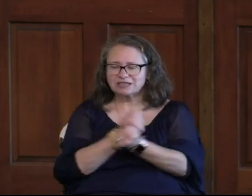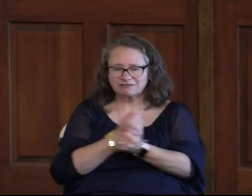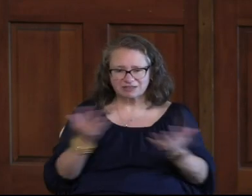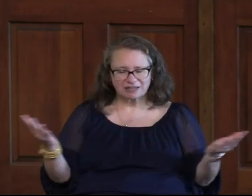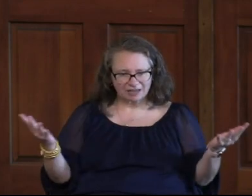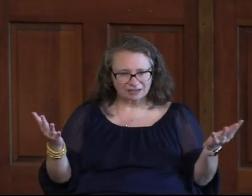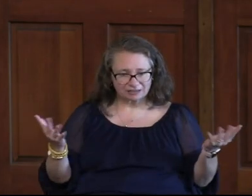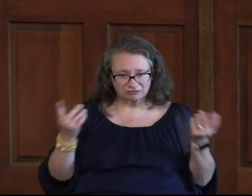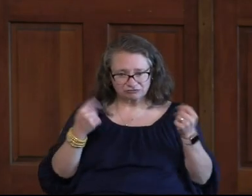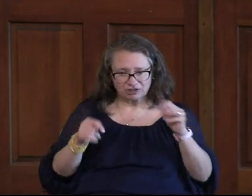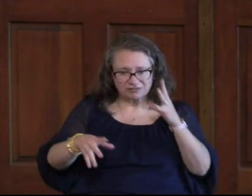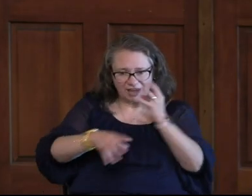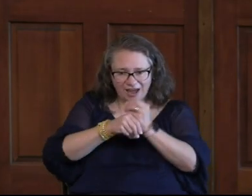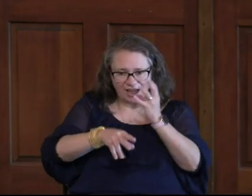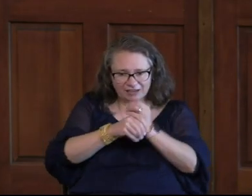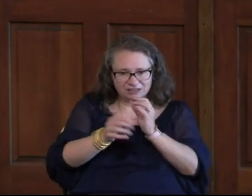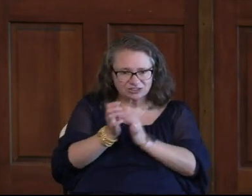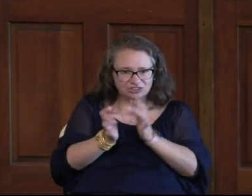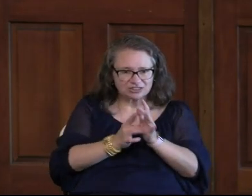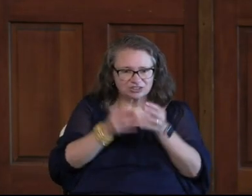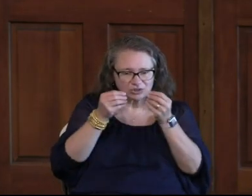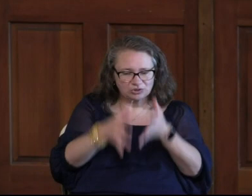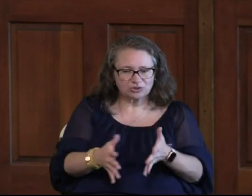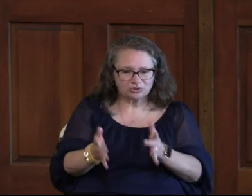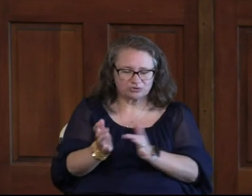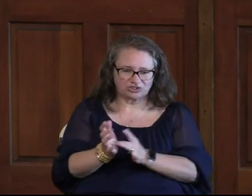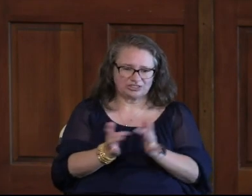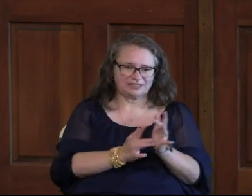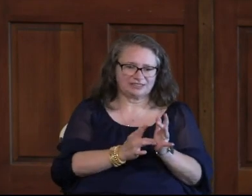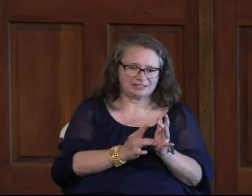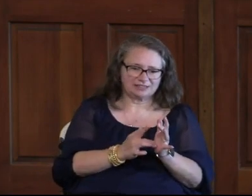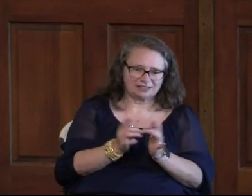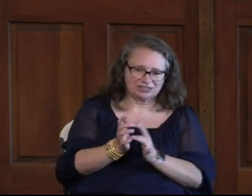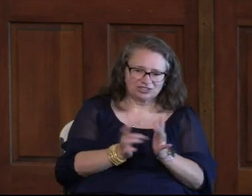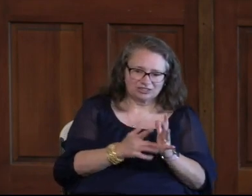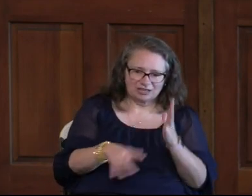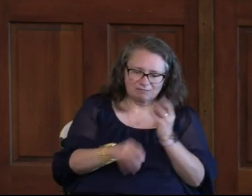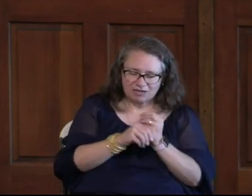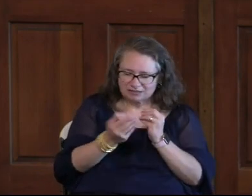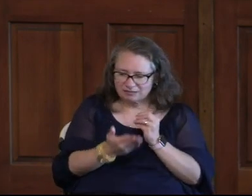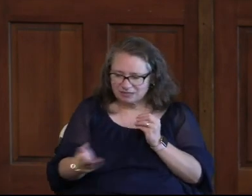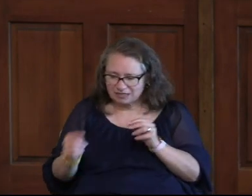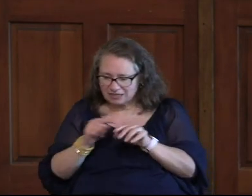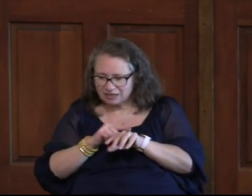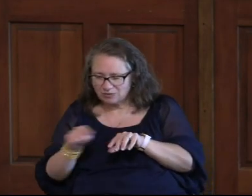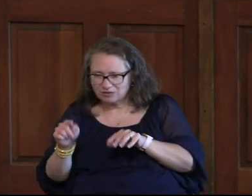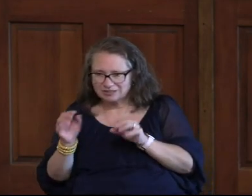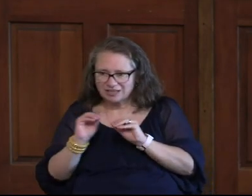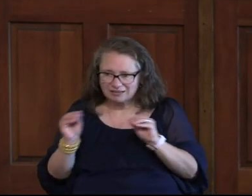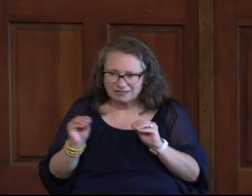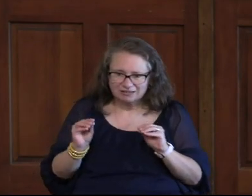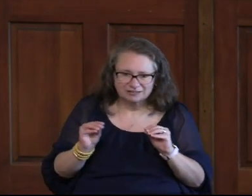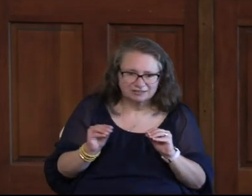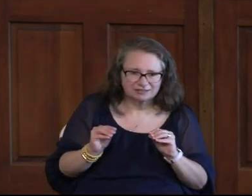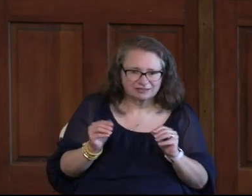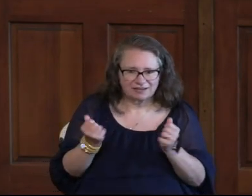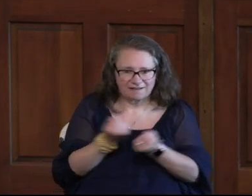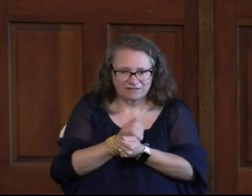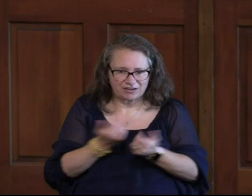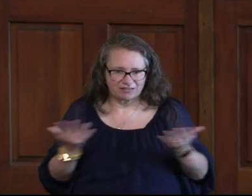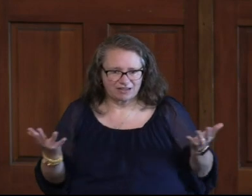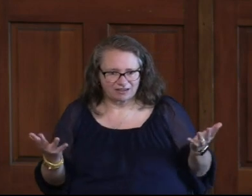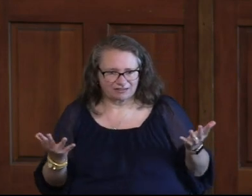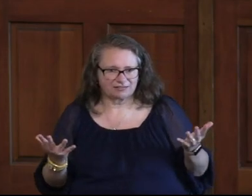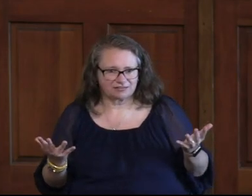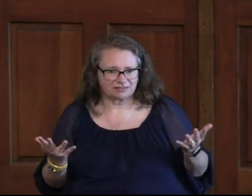You Try To Add To Jesus You Lose Jesus Jesus Plus Something Equals Nothing Jesus Plus Nothing Equals Everything